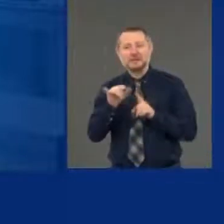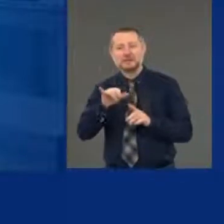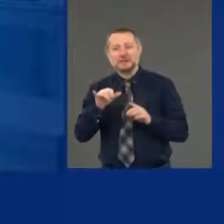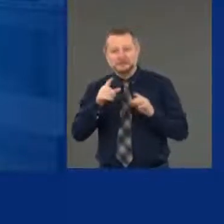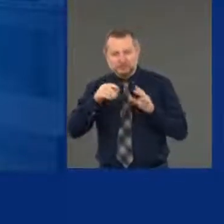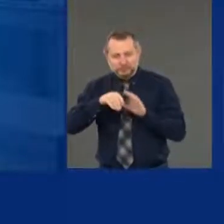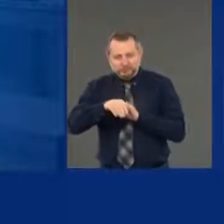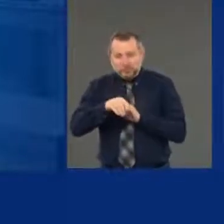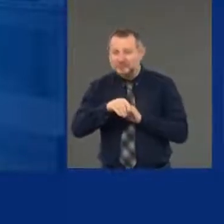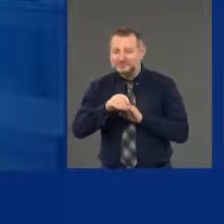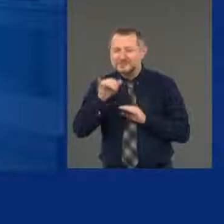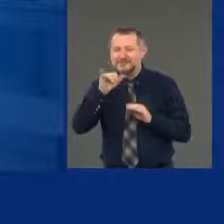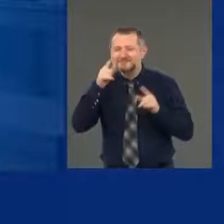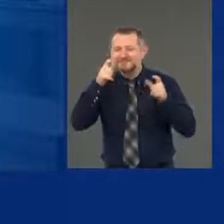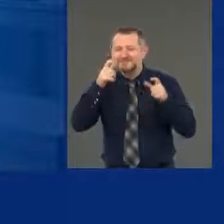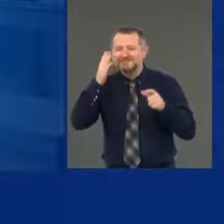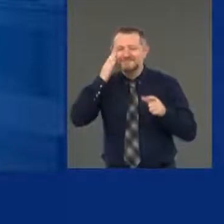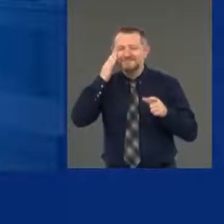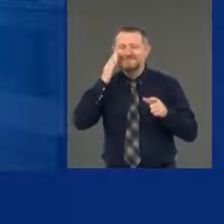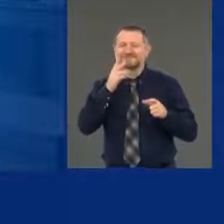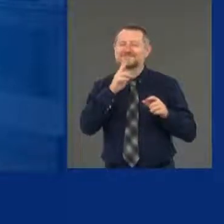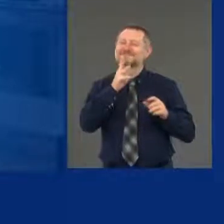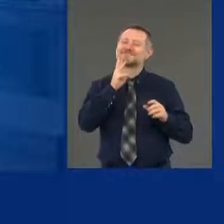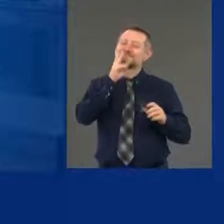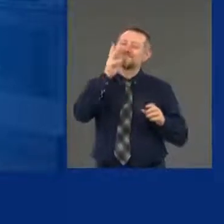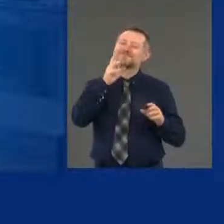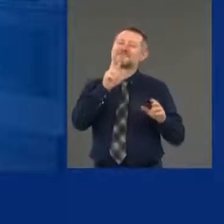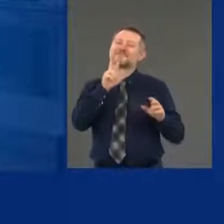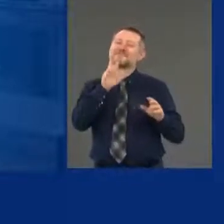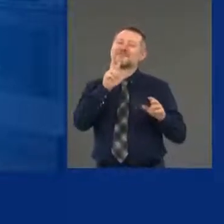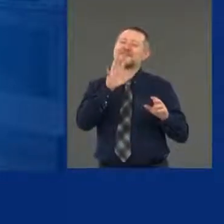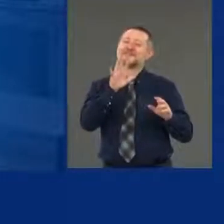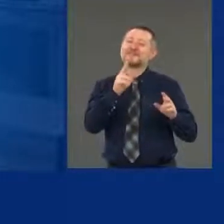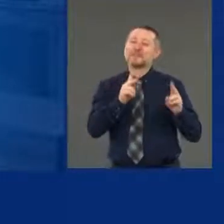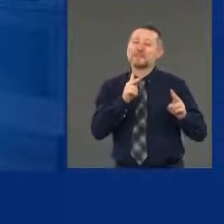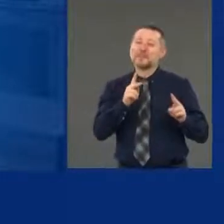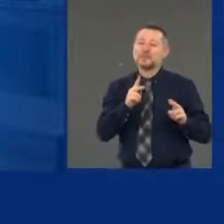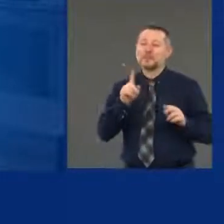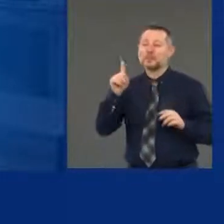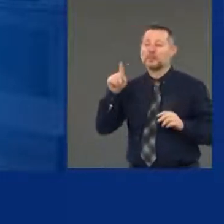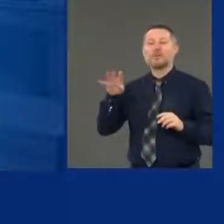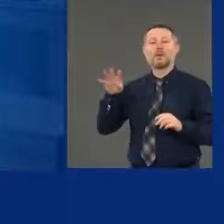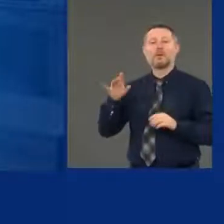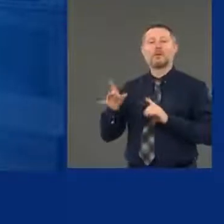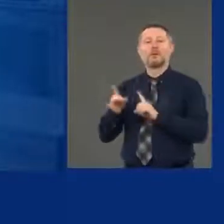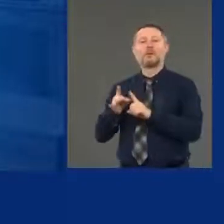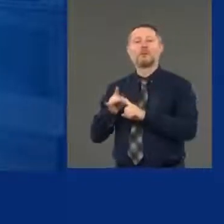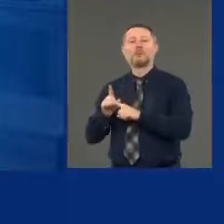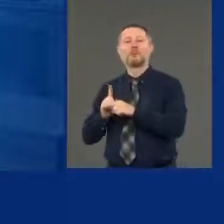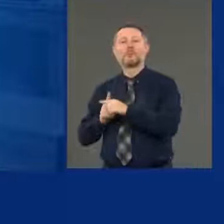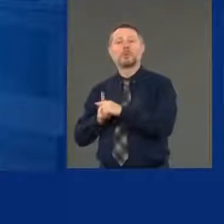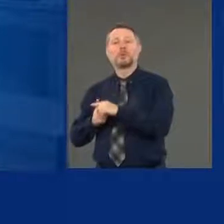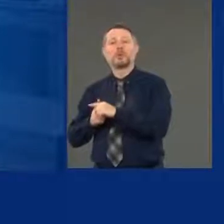1.4%. Now, the numbers are relatively small, so day to day you'll see some up and some down.